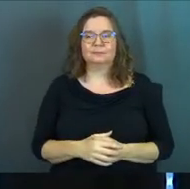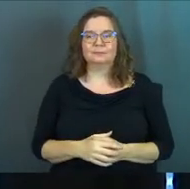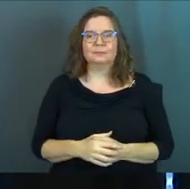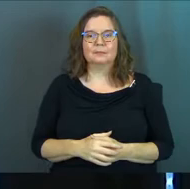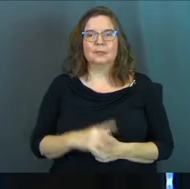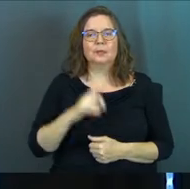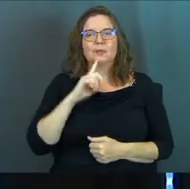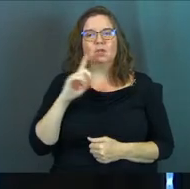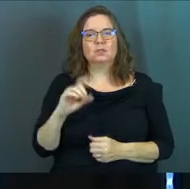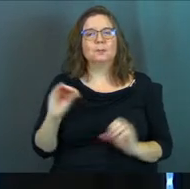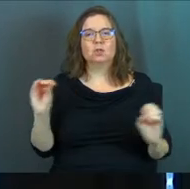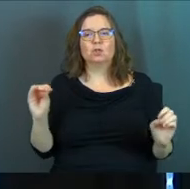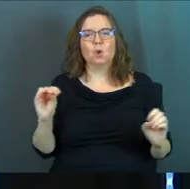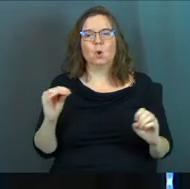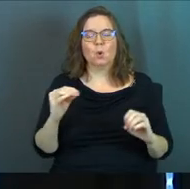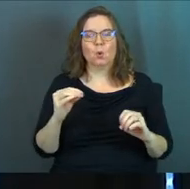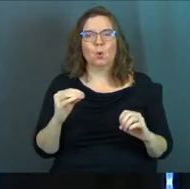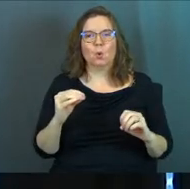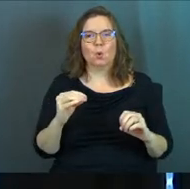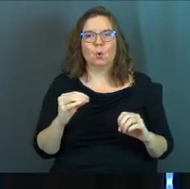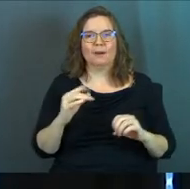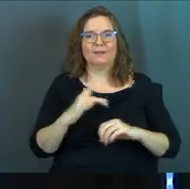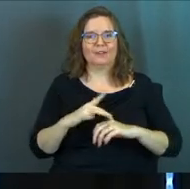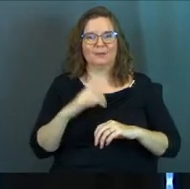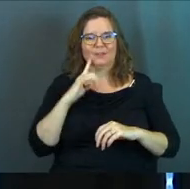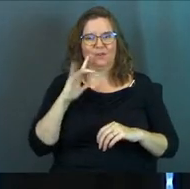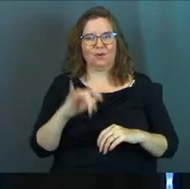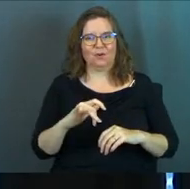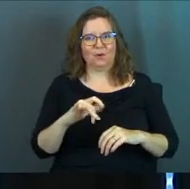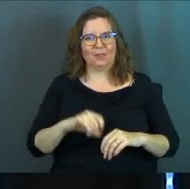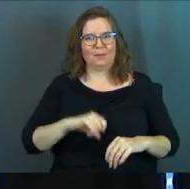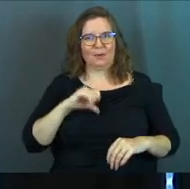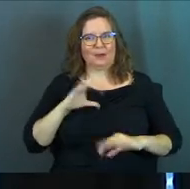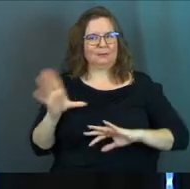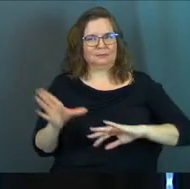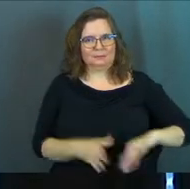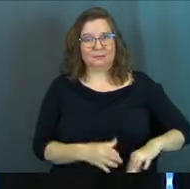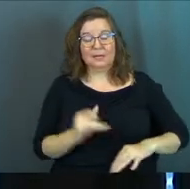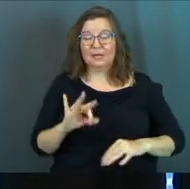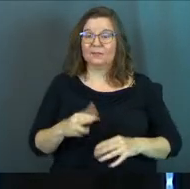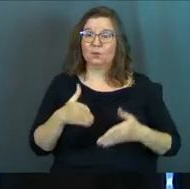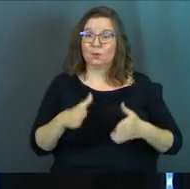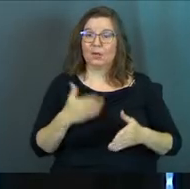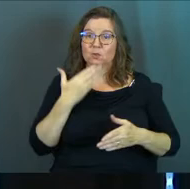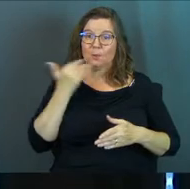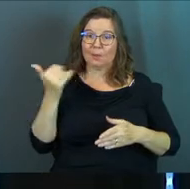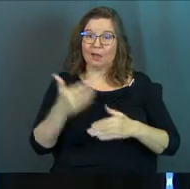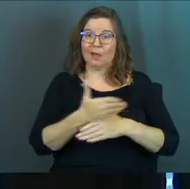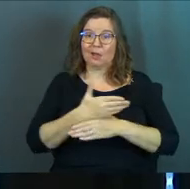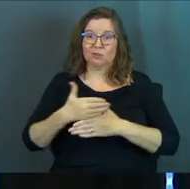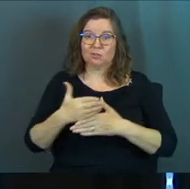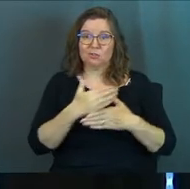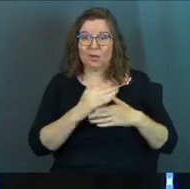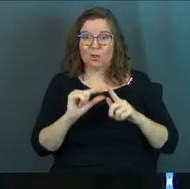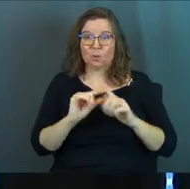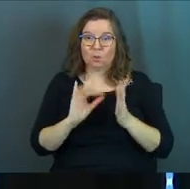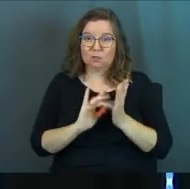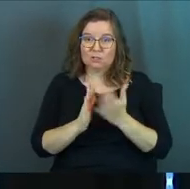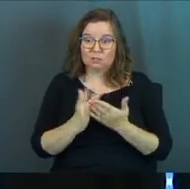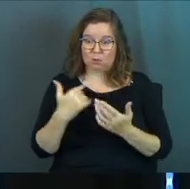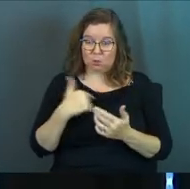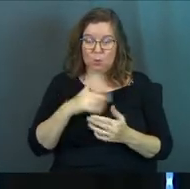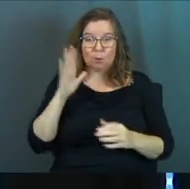But there should be no room given to it. And if there's a way to better share the words of Jesus,